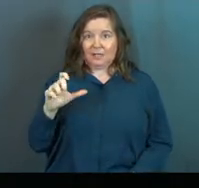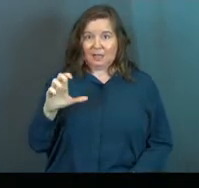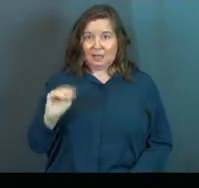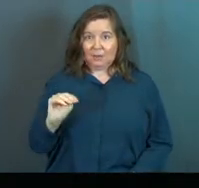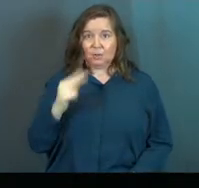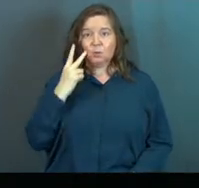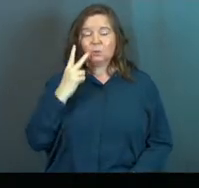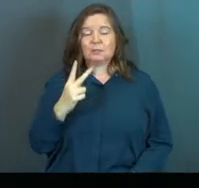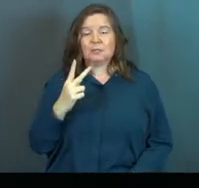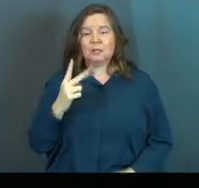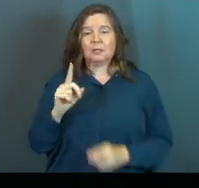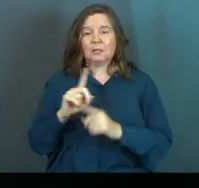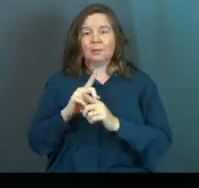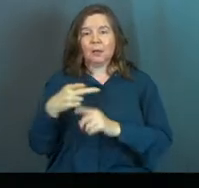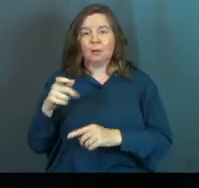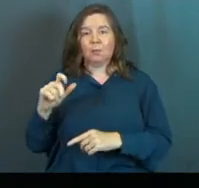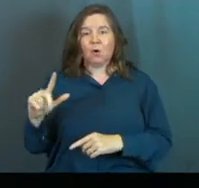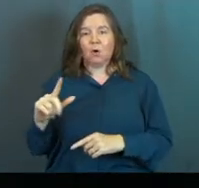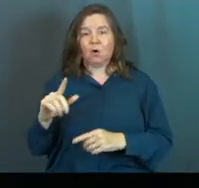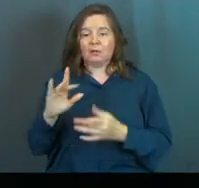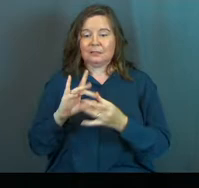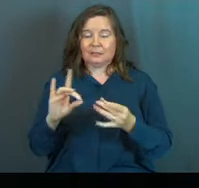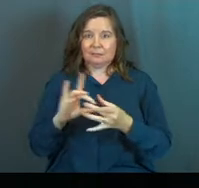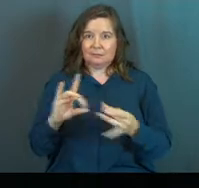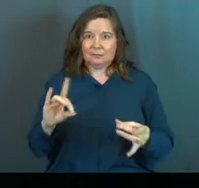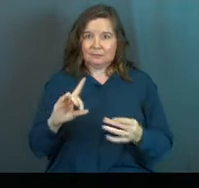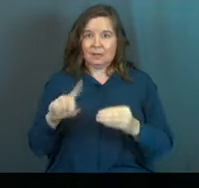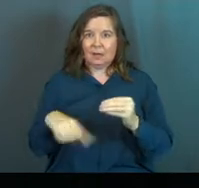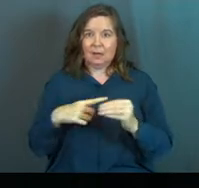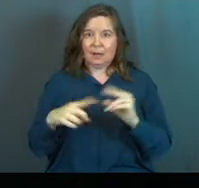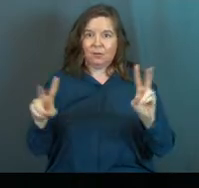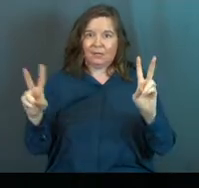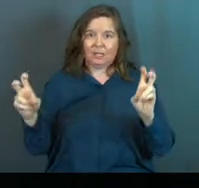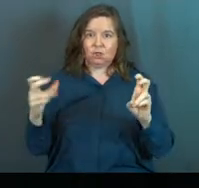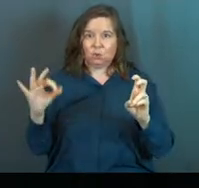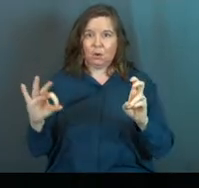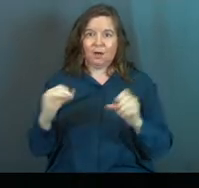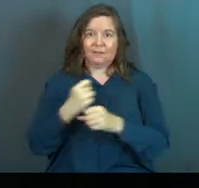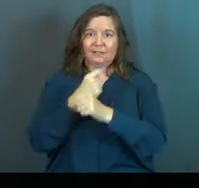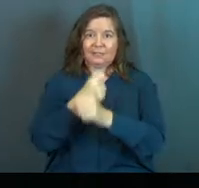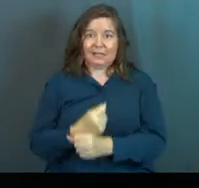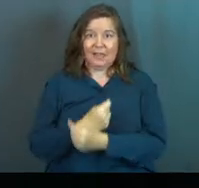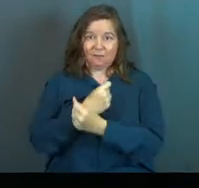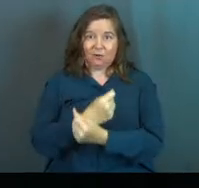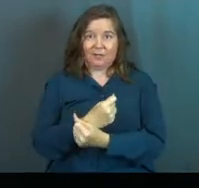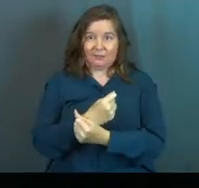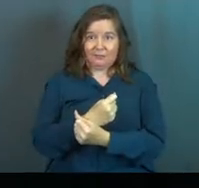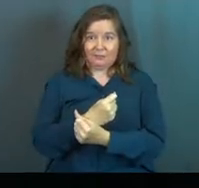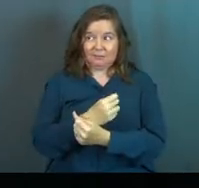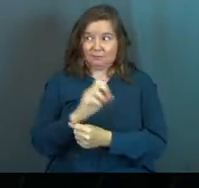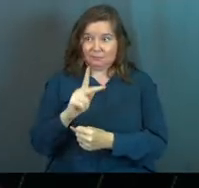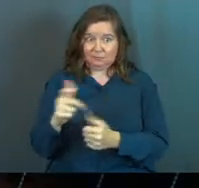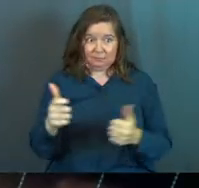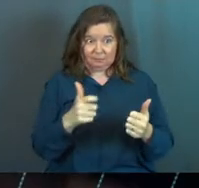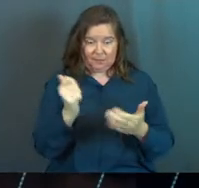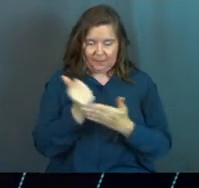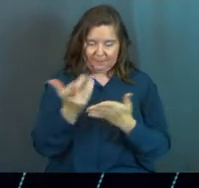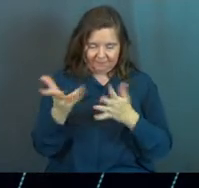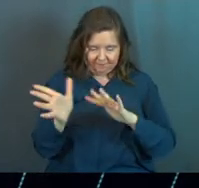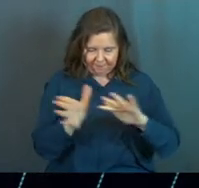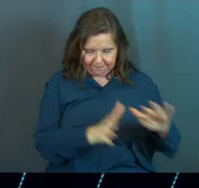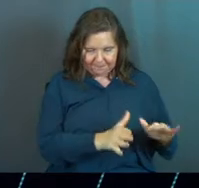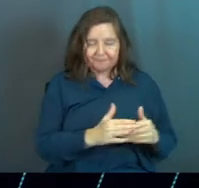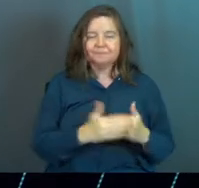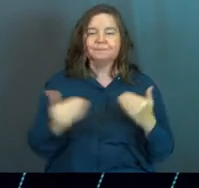You will see where the Apostle Paul stands on the issue of slavery. Amen? Amen. Okay,